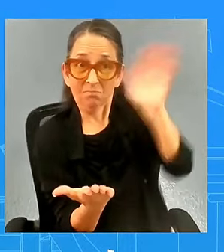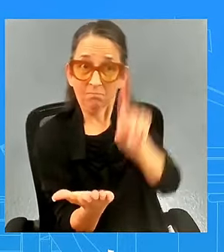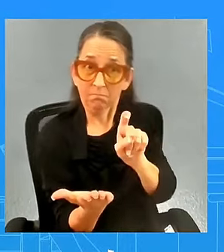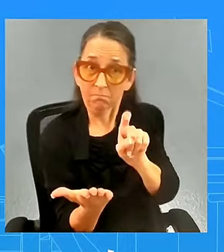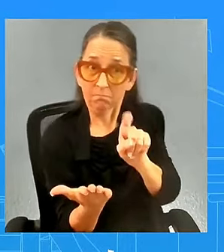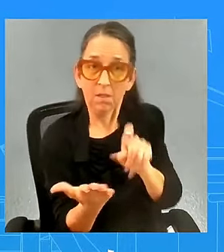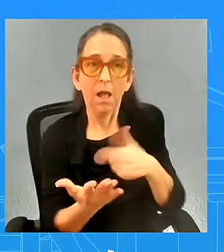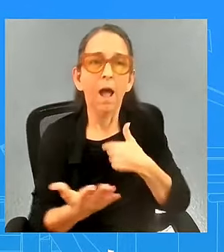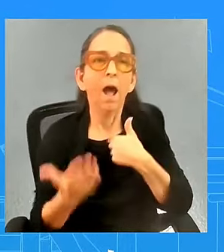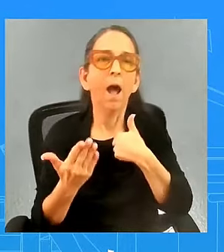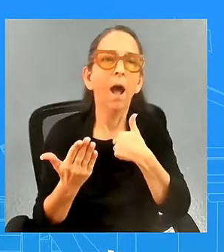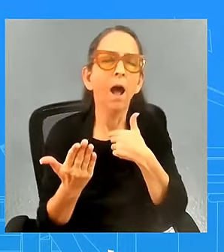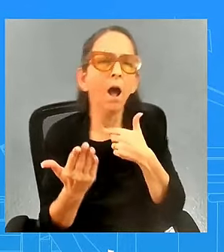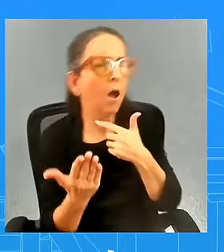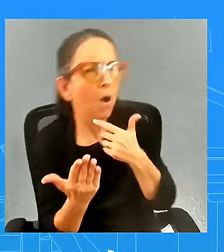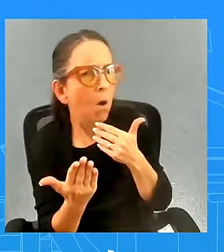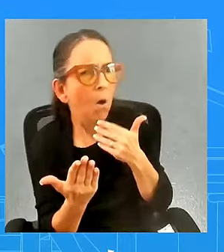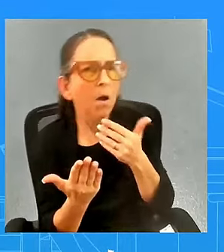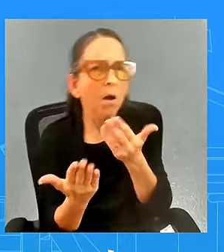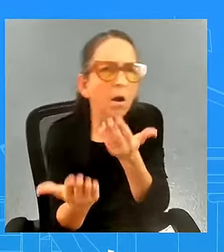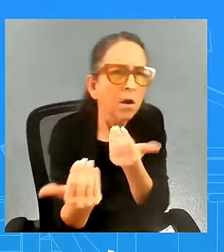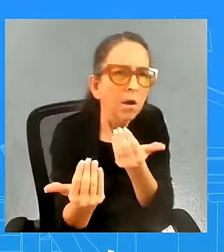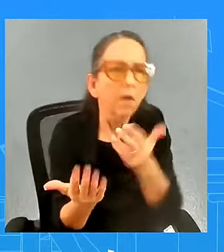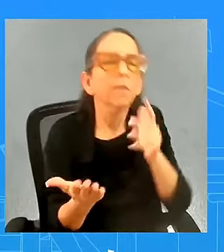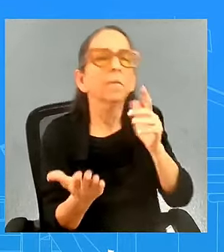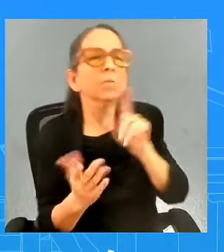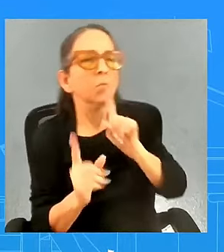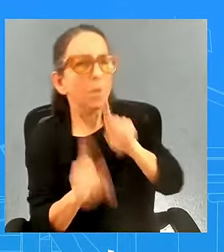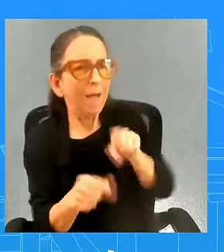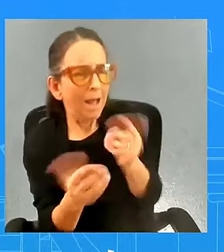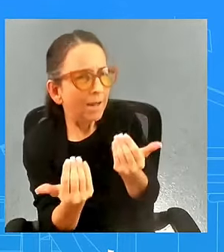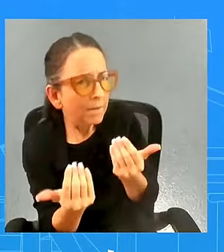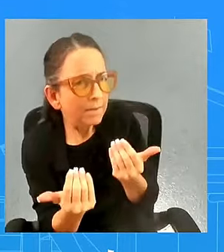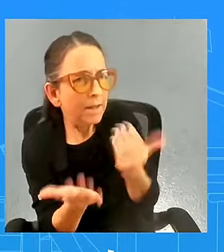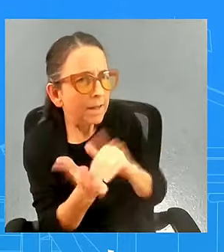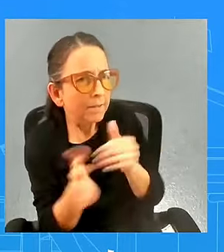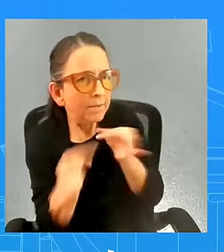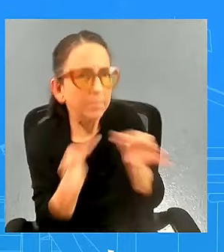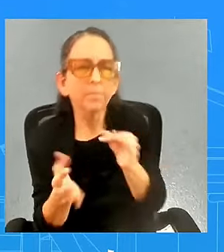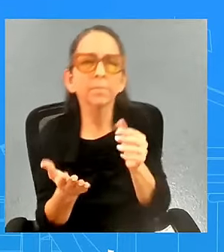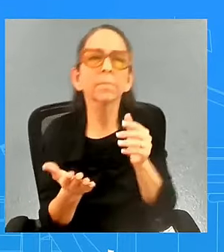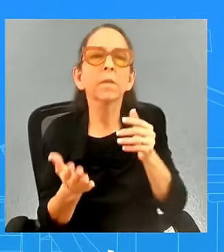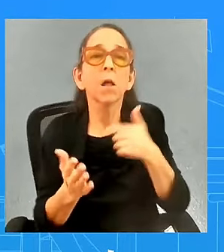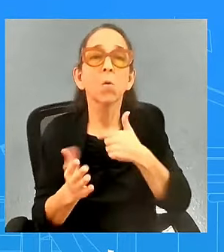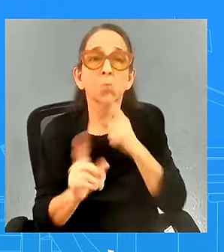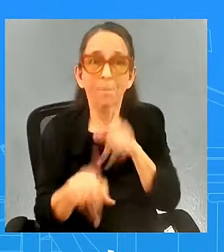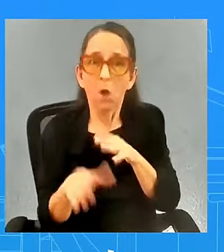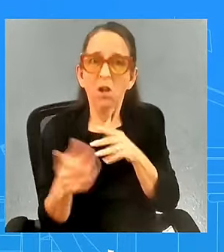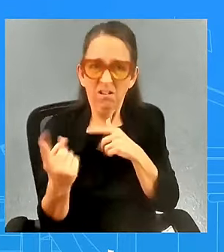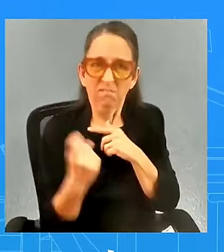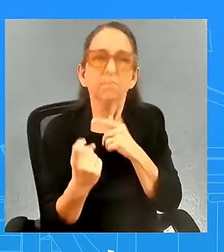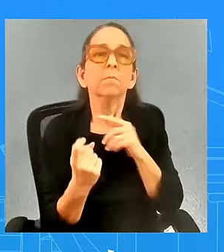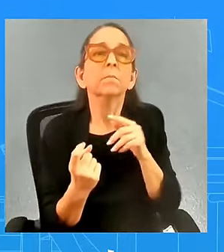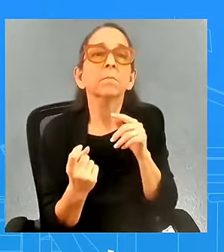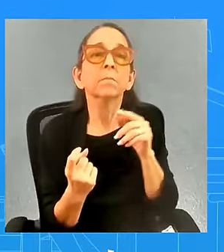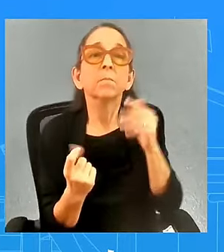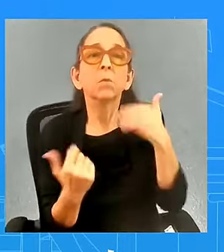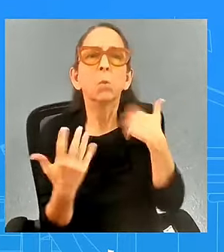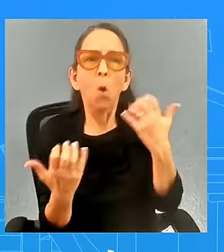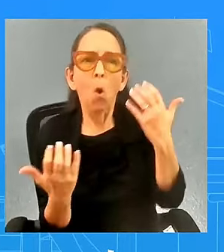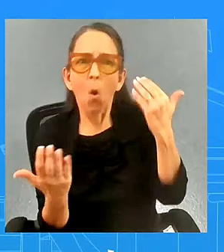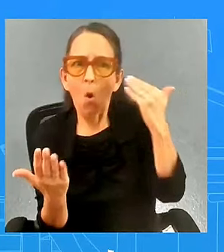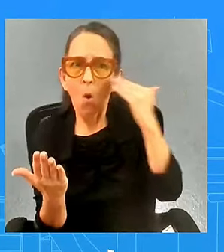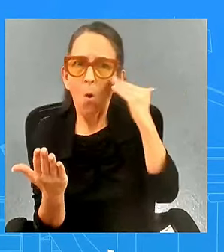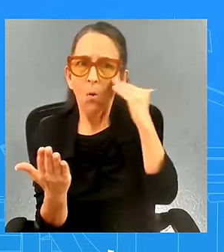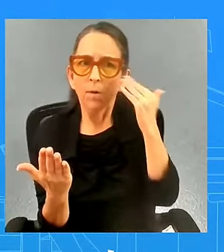i want you finish your statement i'm sorry um i was just i mean you know it would be useful to know whether there was a you know a